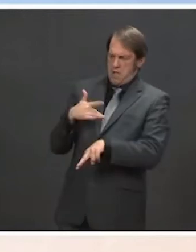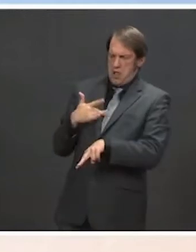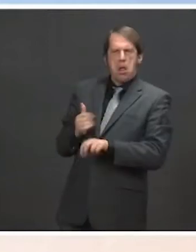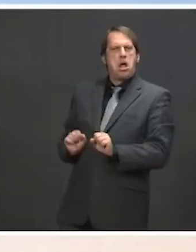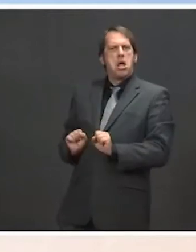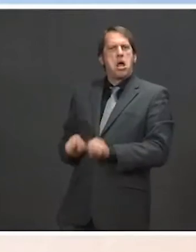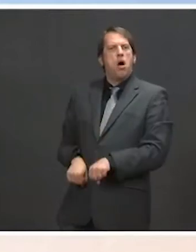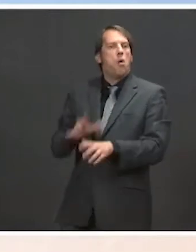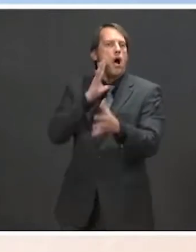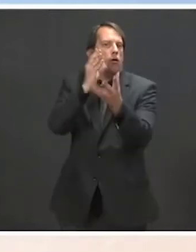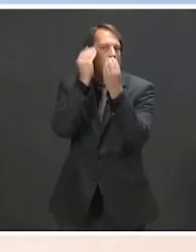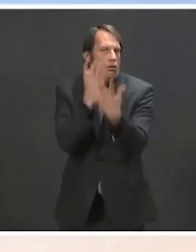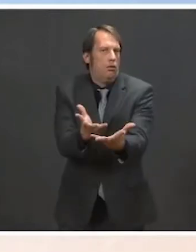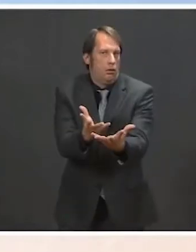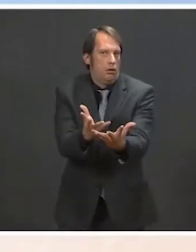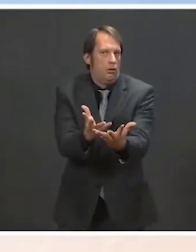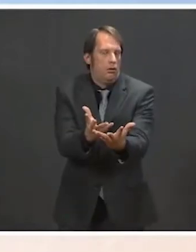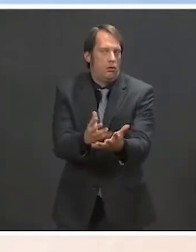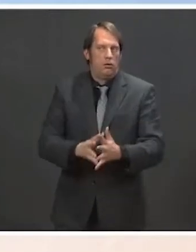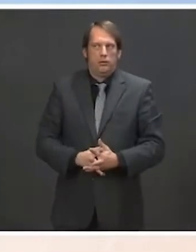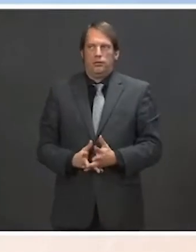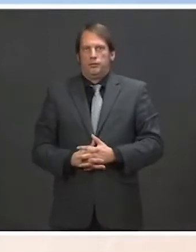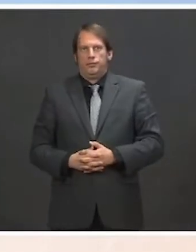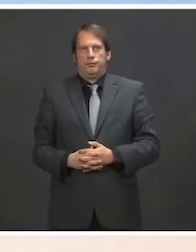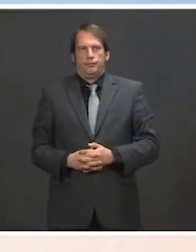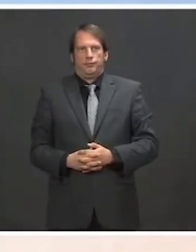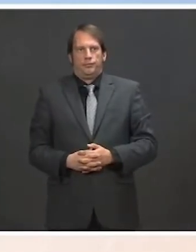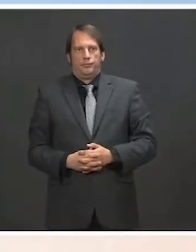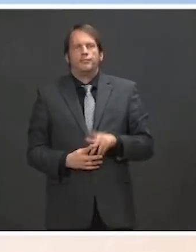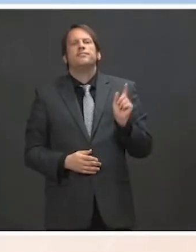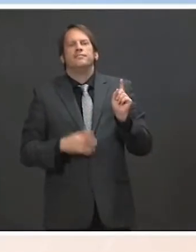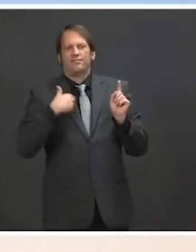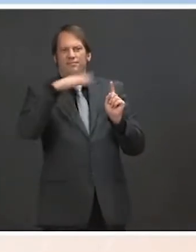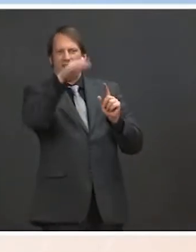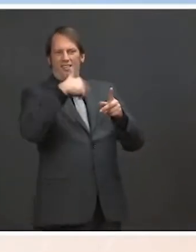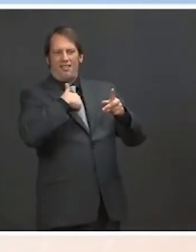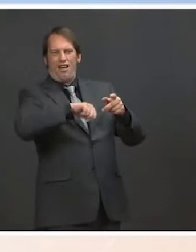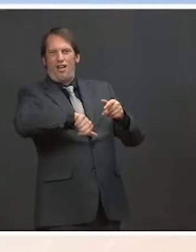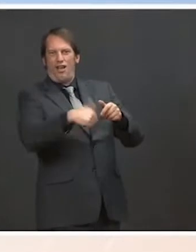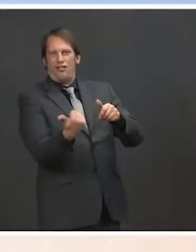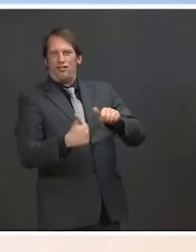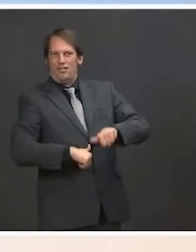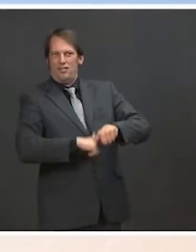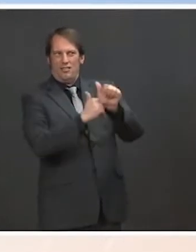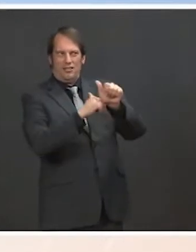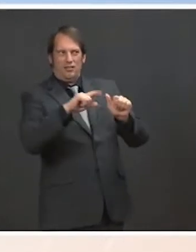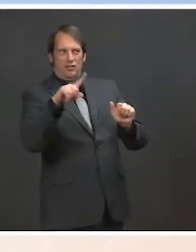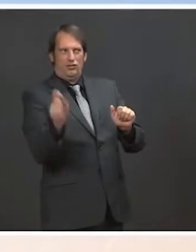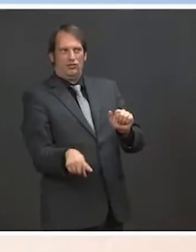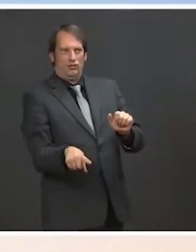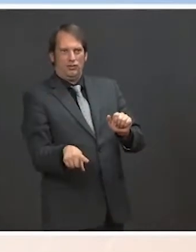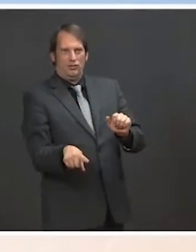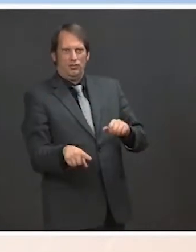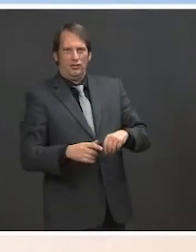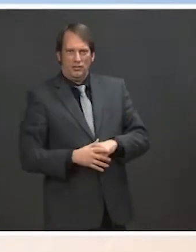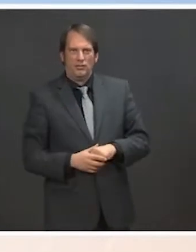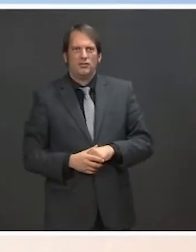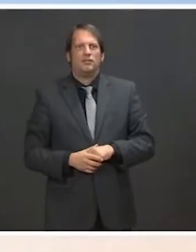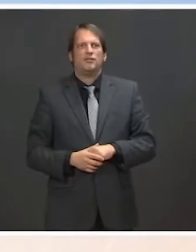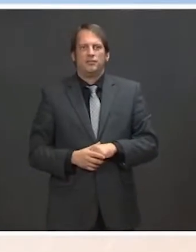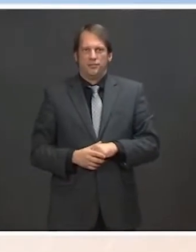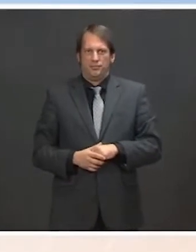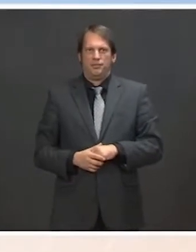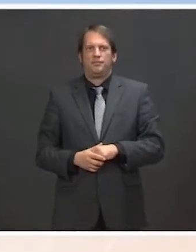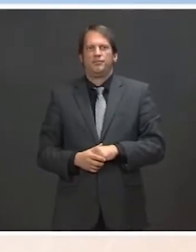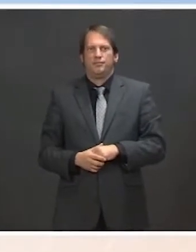The up the meeting over the weekend and last week with the Chinese and American Chinese delegation in Alaska. Did the President get what he wanted